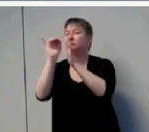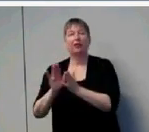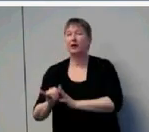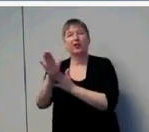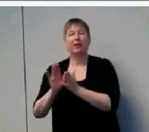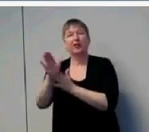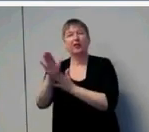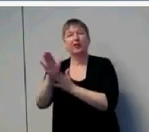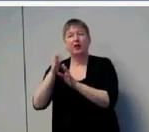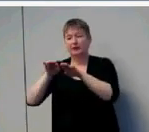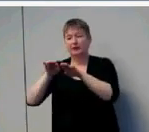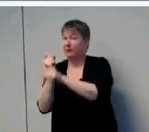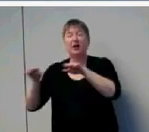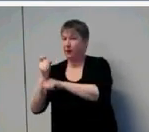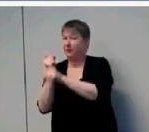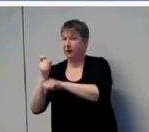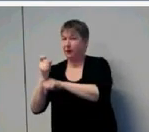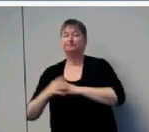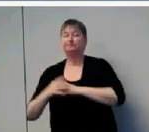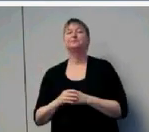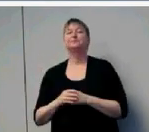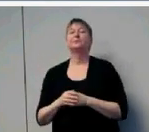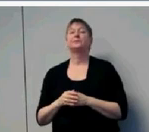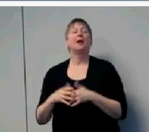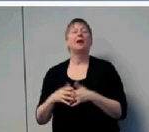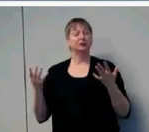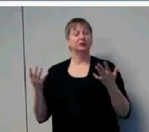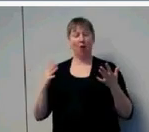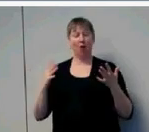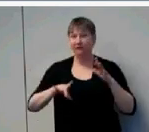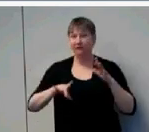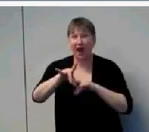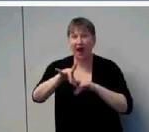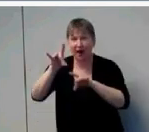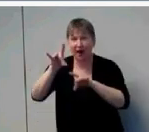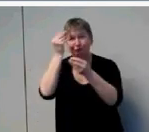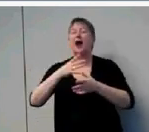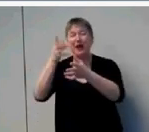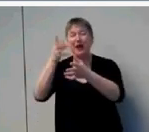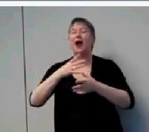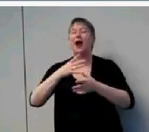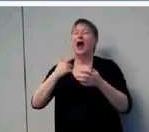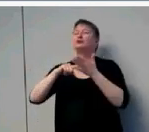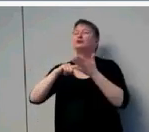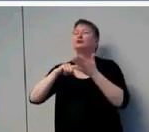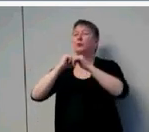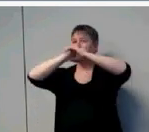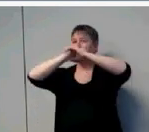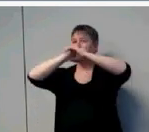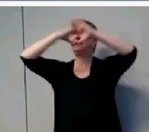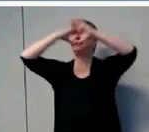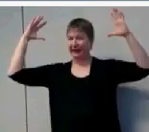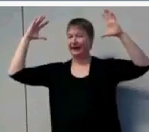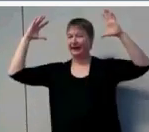So some results. I'm going to start with some big picture findings. I always like to start with the big picture and then drill